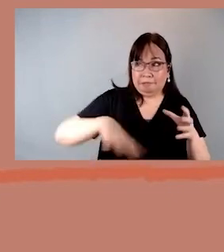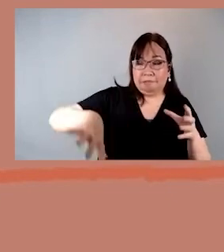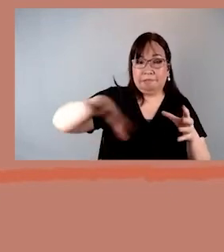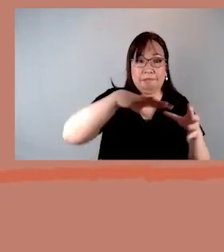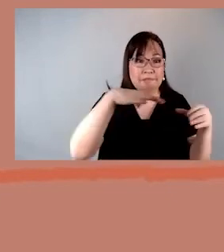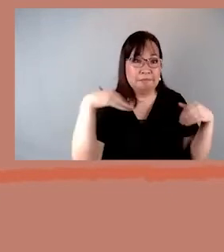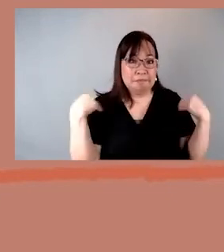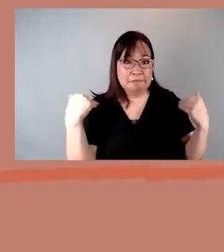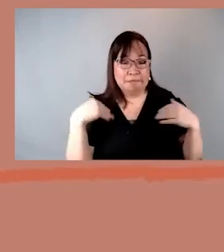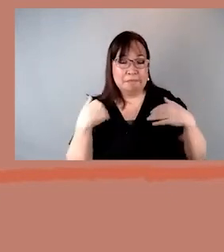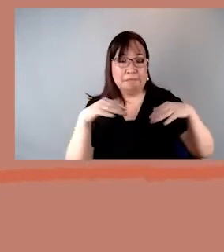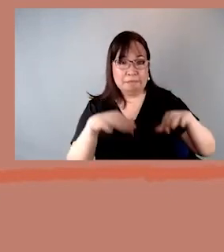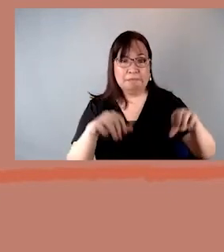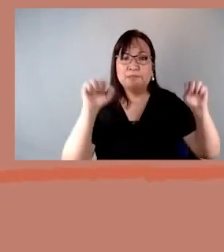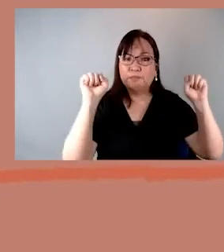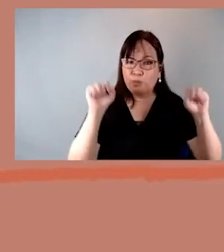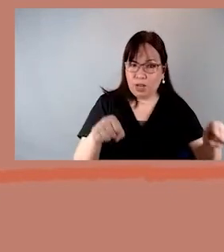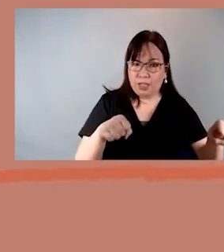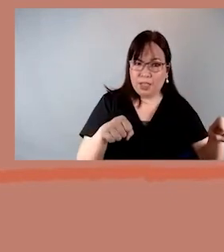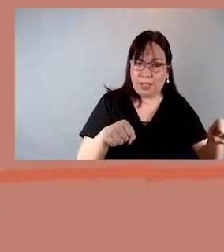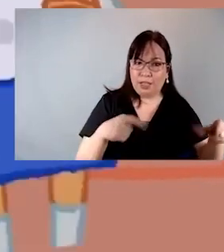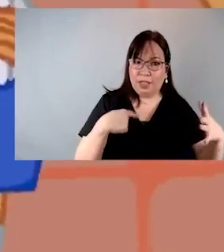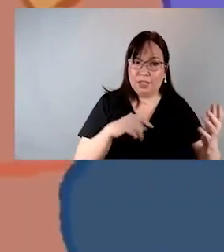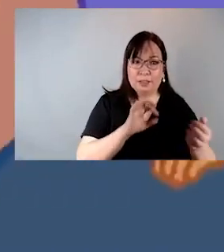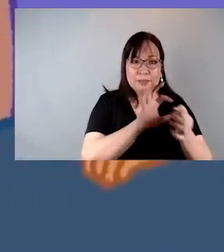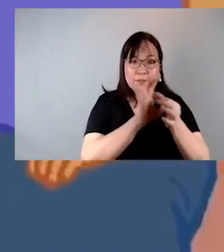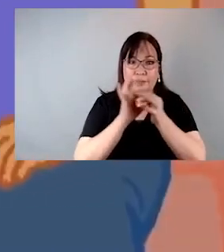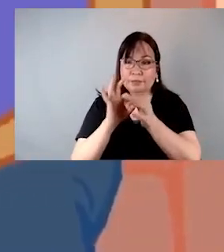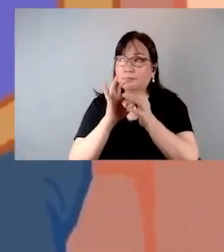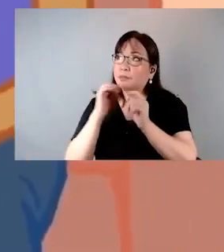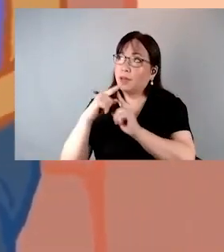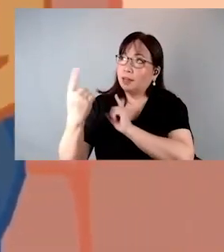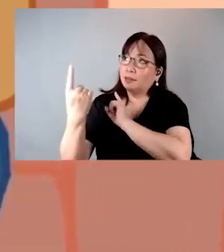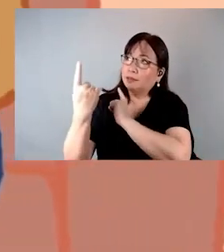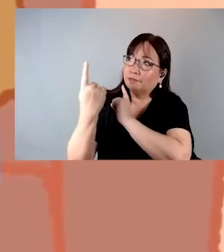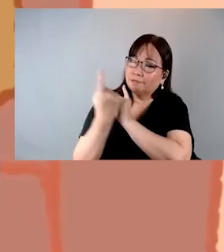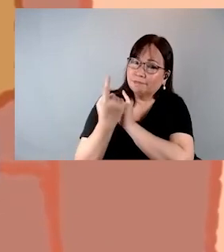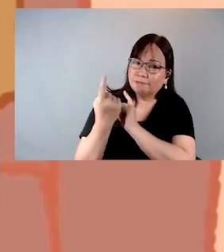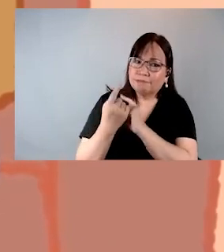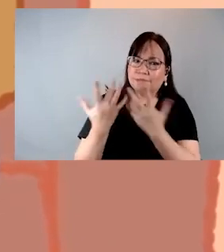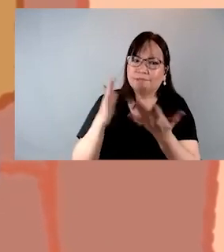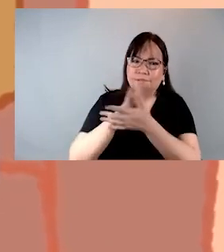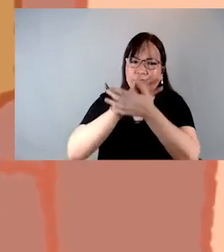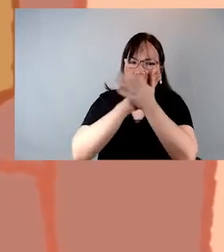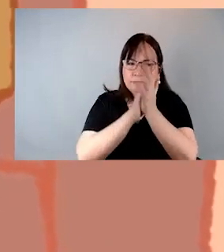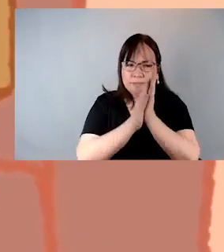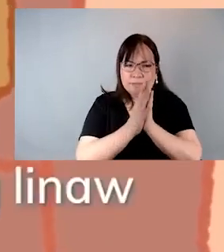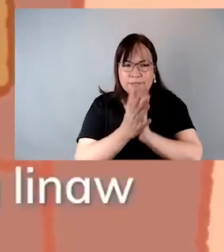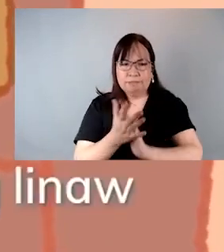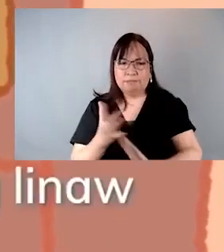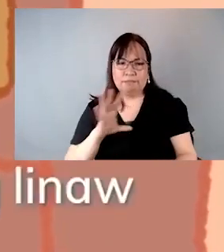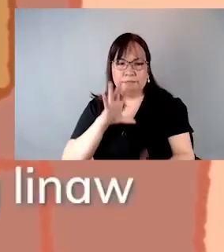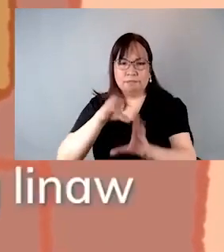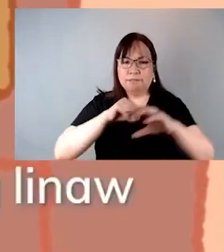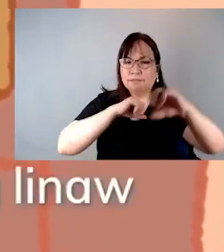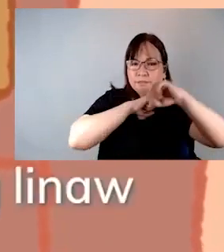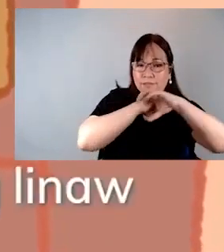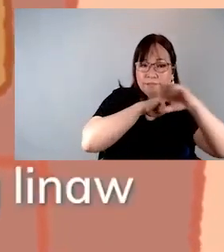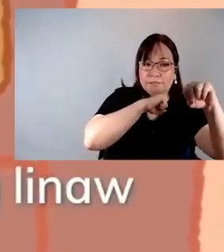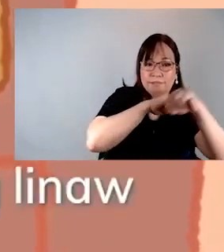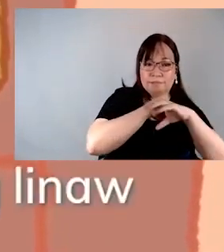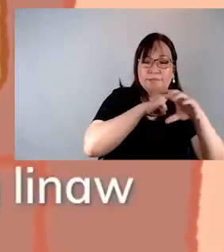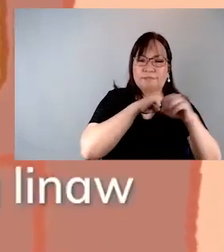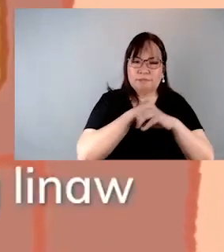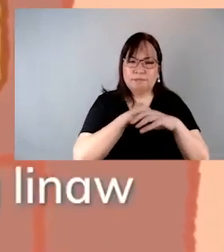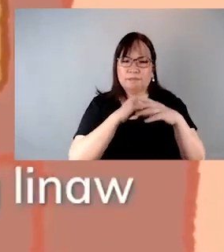pangkabataan, magsama-sama ng mapayapa. Lumahog sa agok kasi